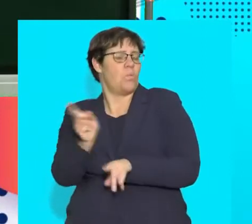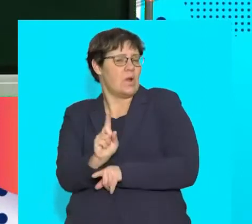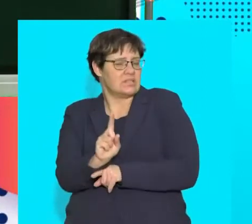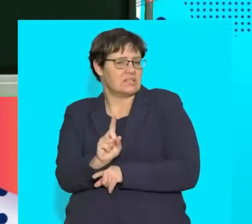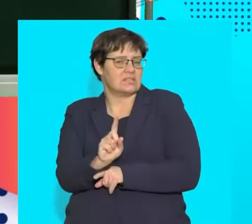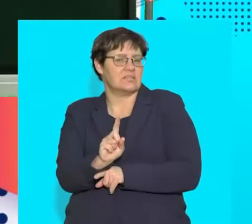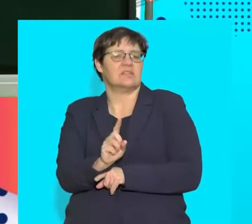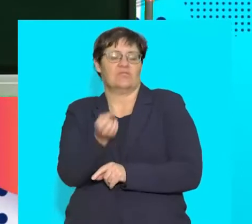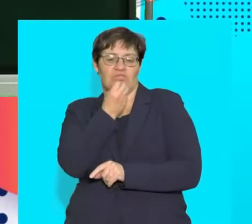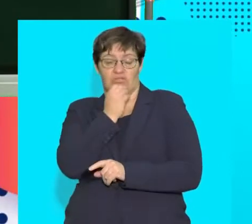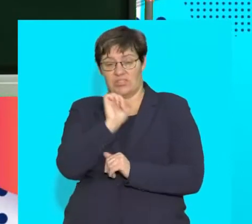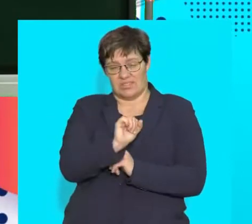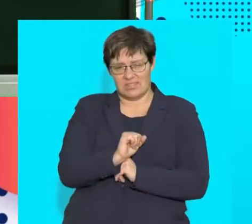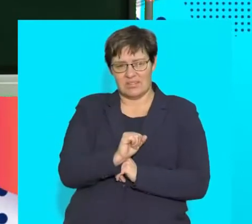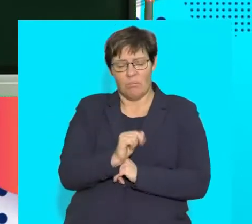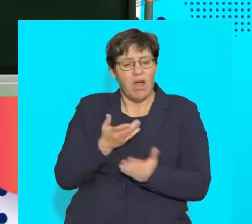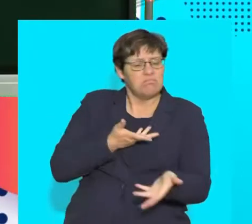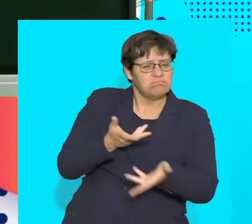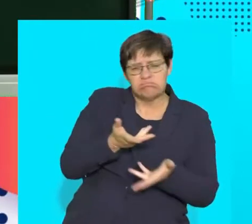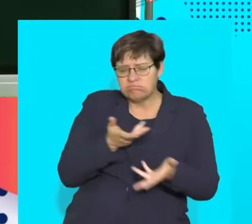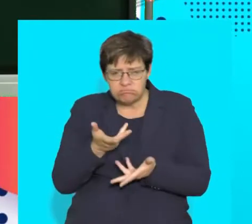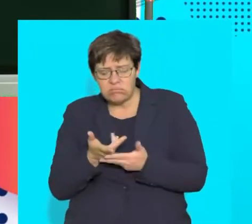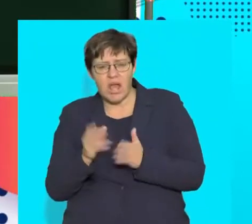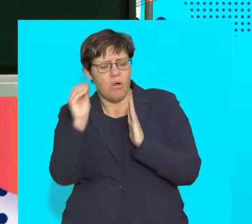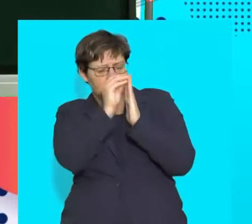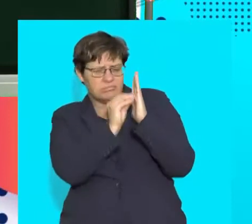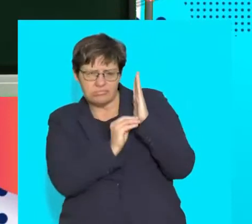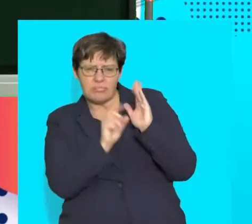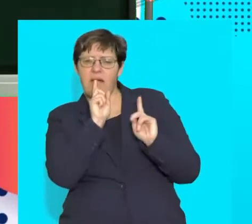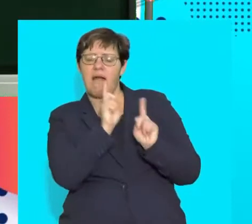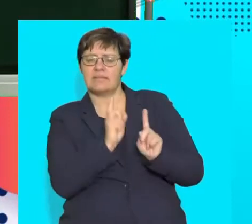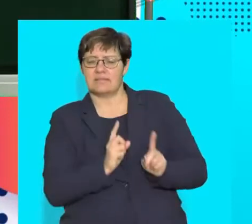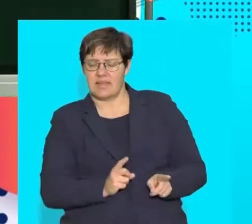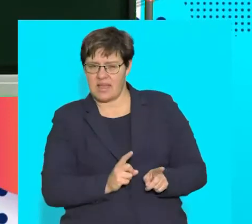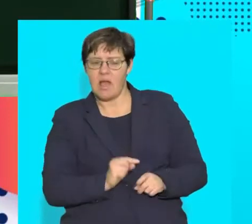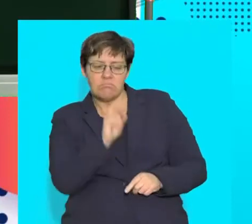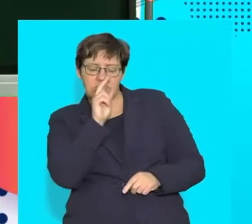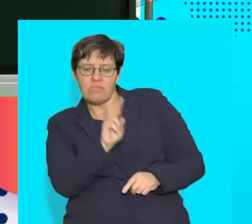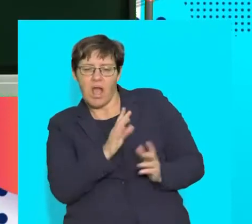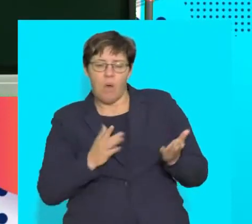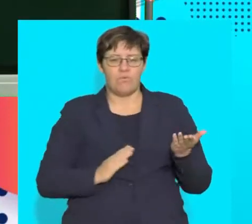nutrition. I trust that you're going to engage with me, are able to write down some of your answers, and check these as we work through them.